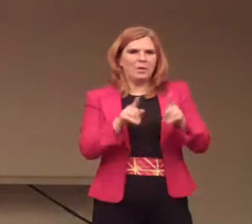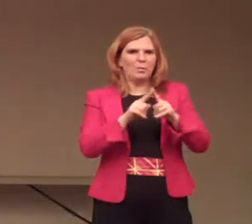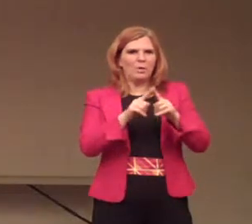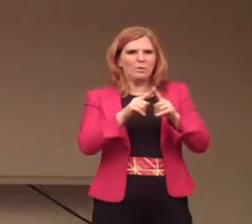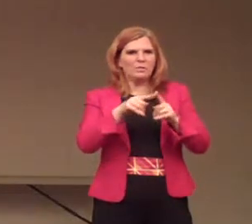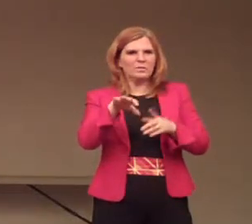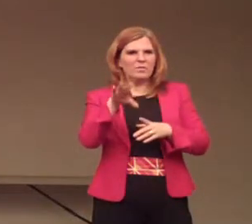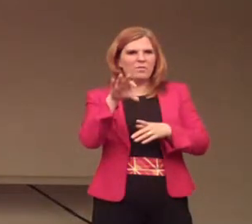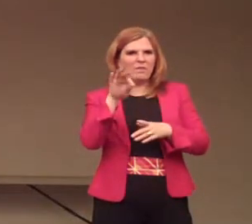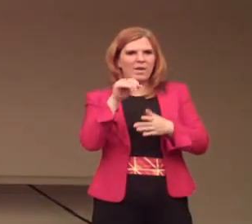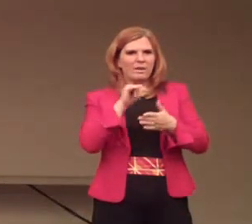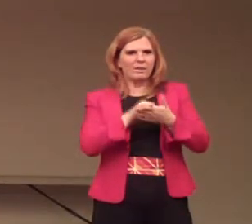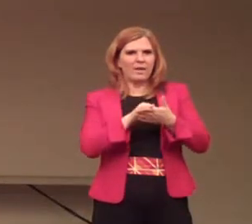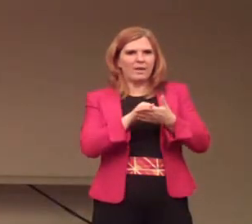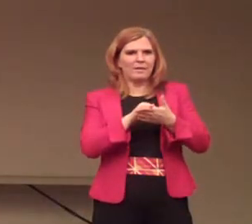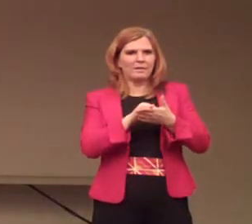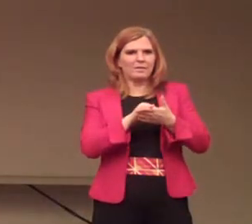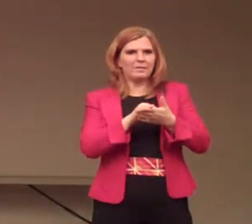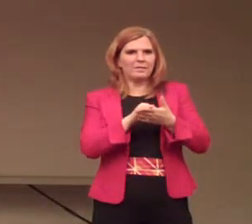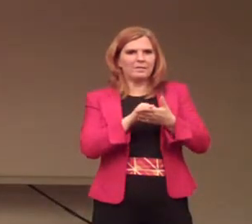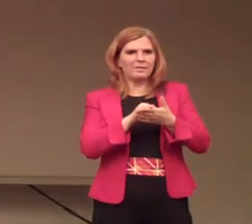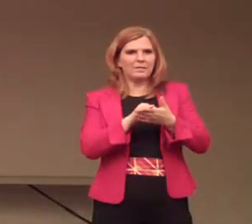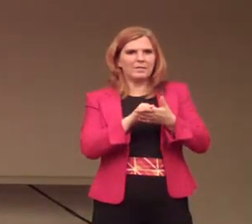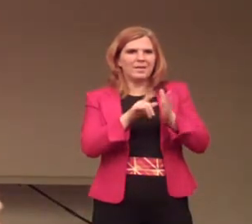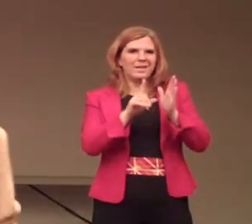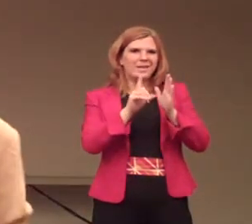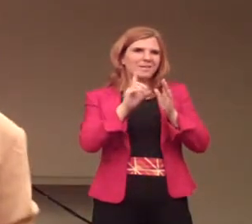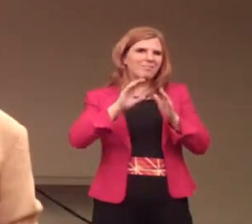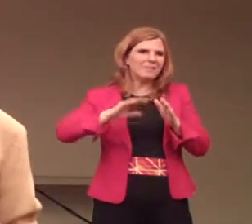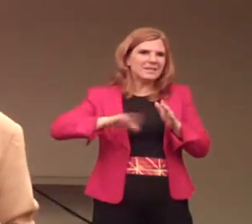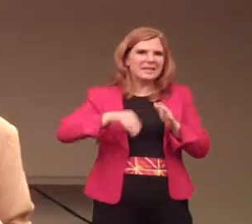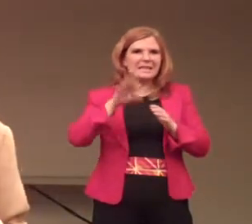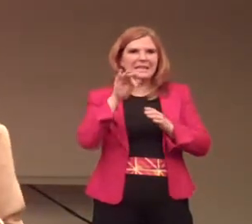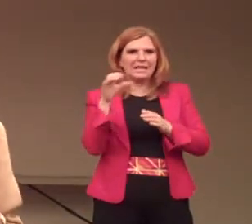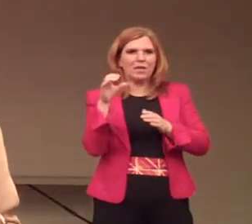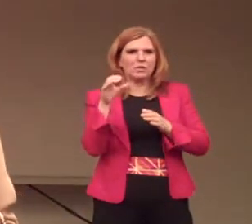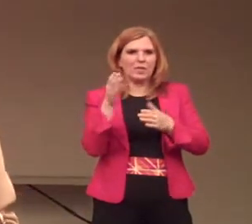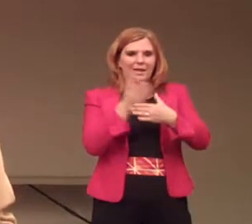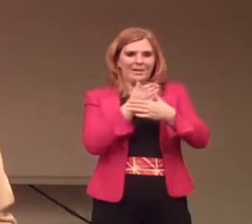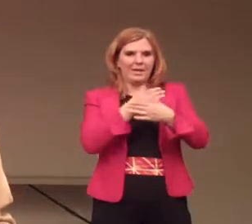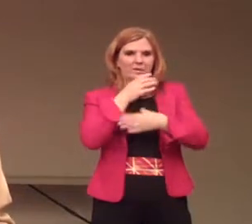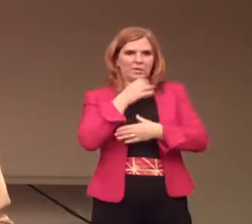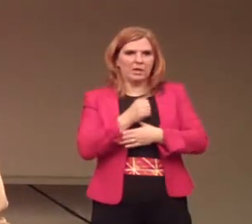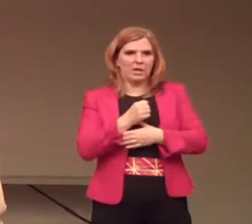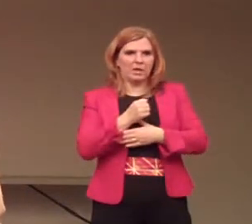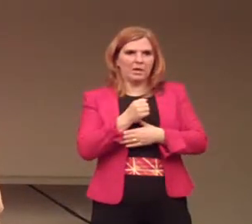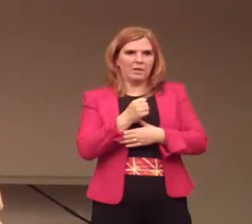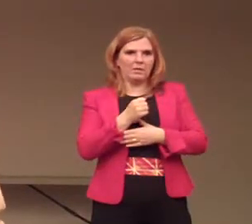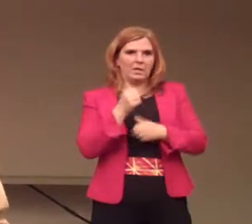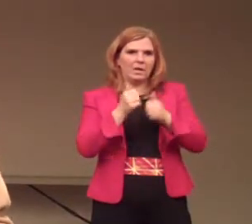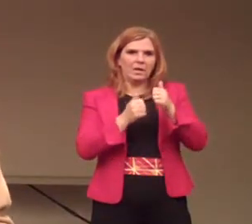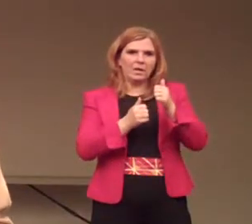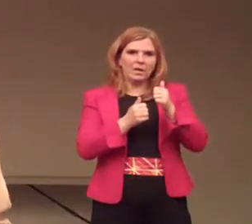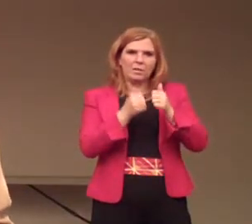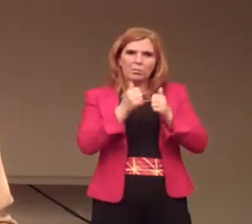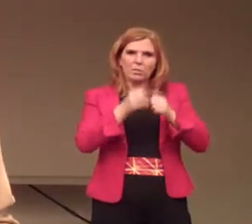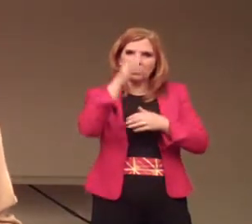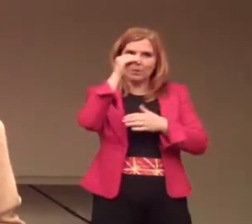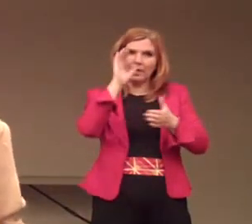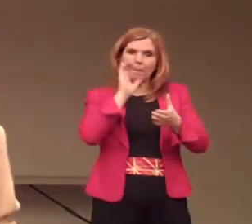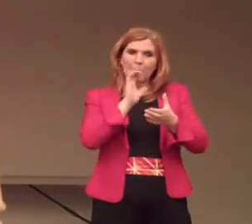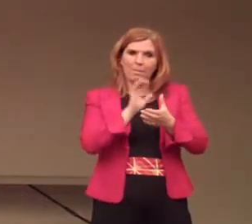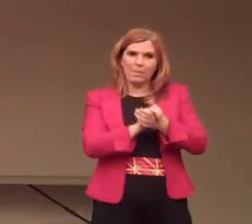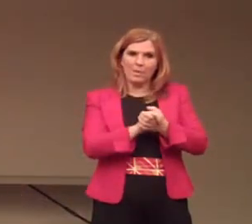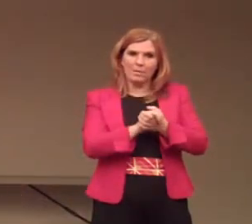discovered something else about the late 19th century. The average age in which males married